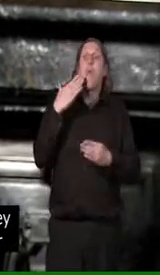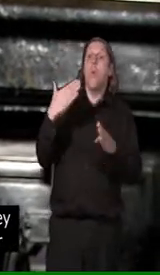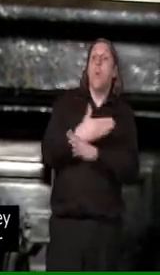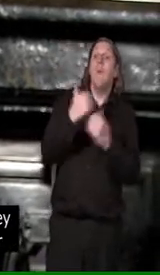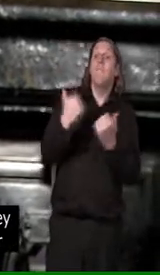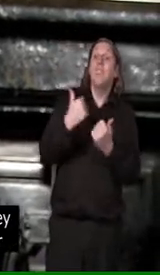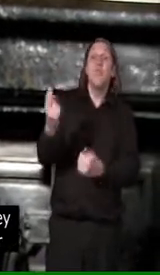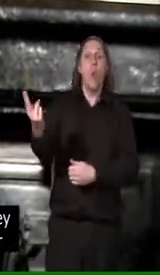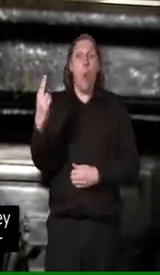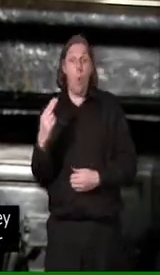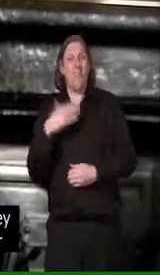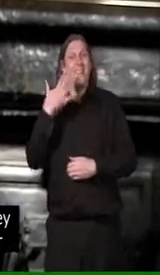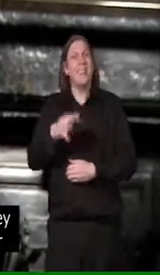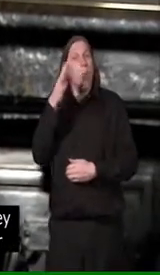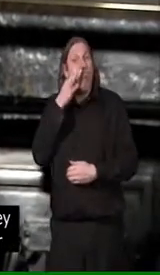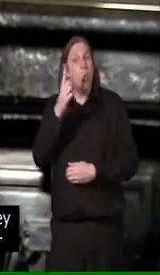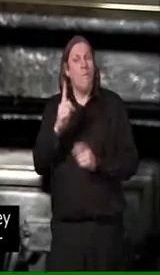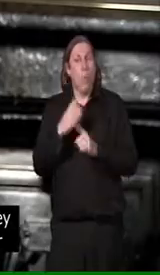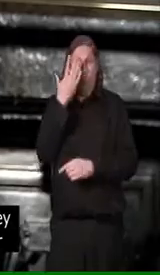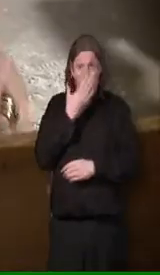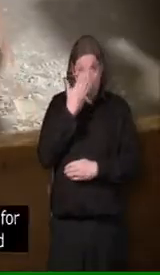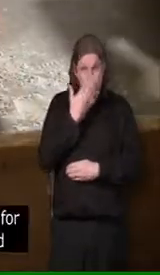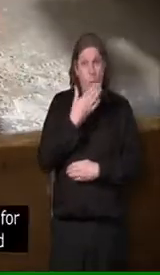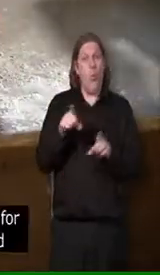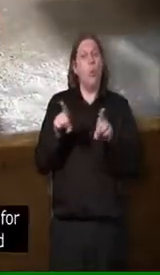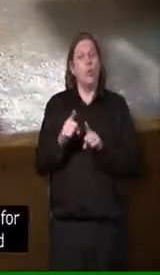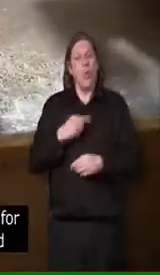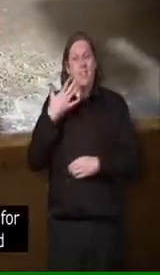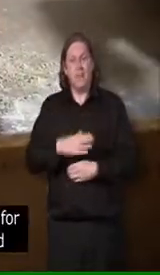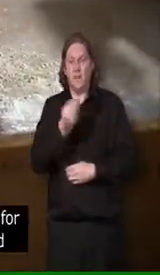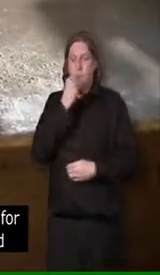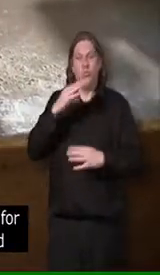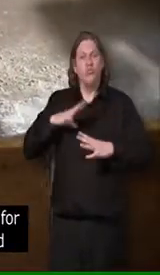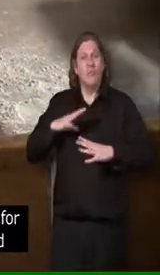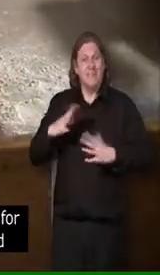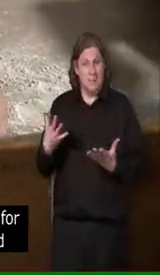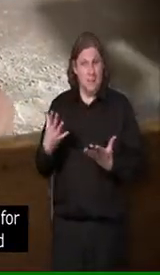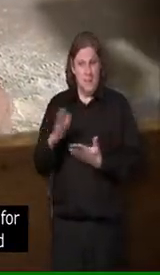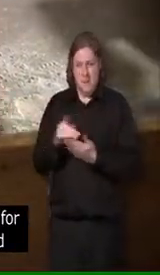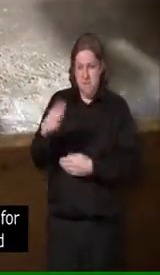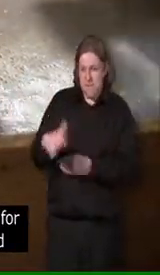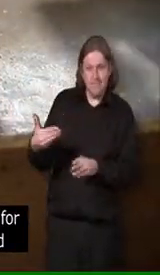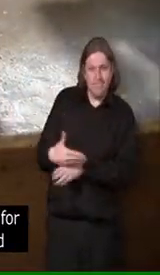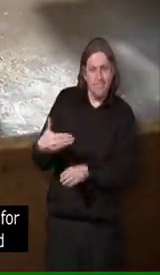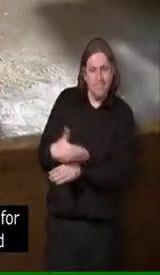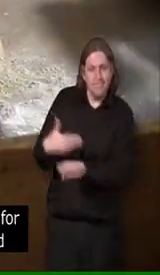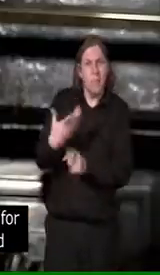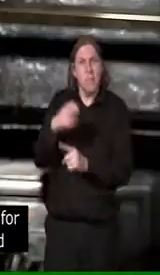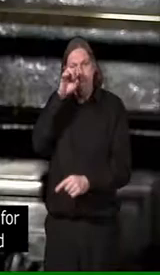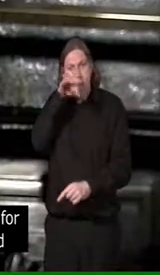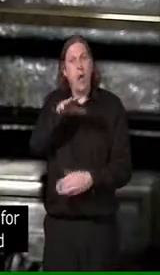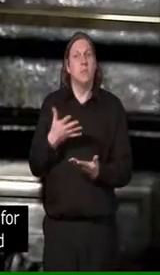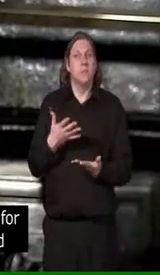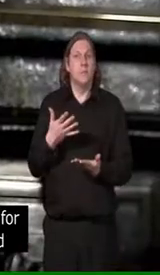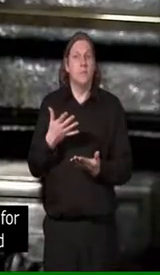and they would need a meal prepared for them after the shift in the mine. So there was always lots of work for the